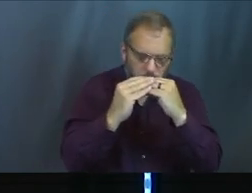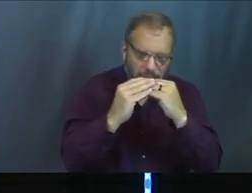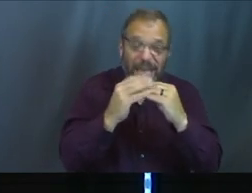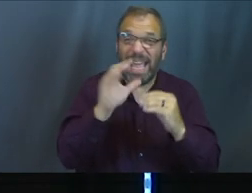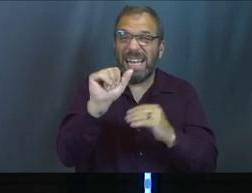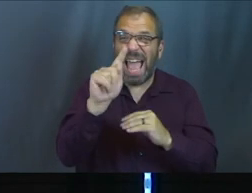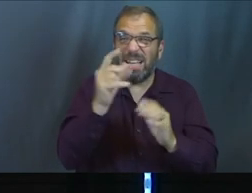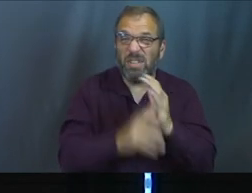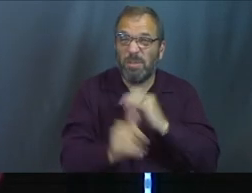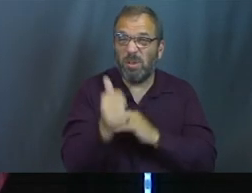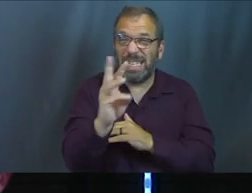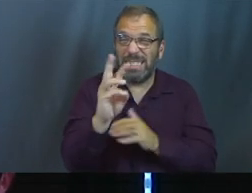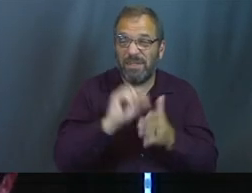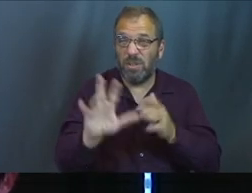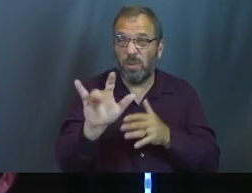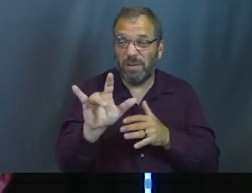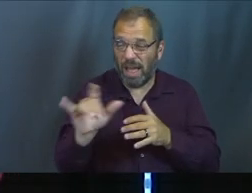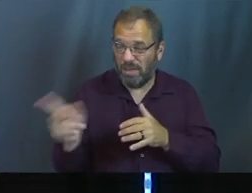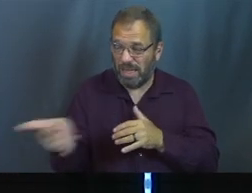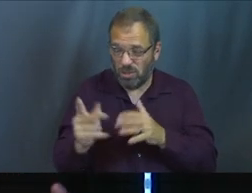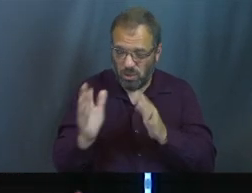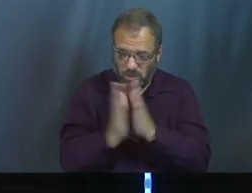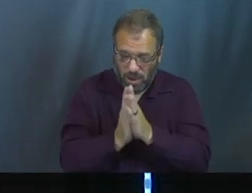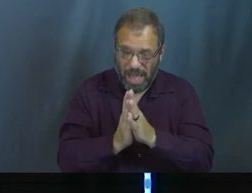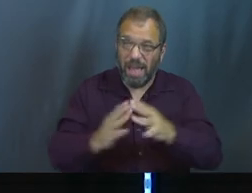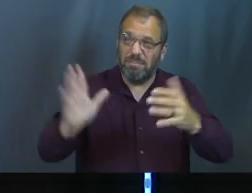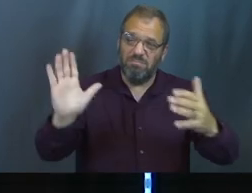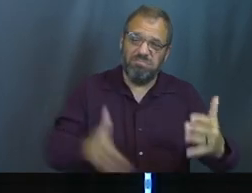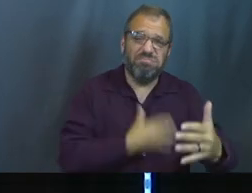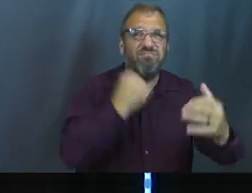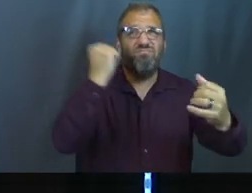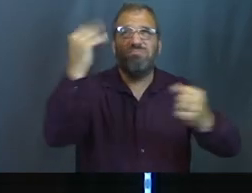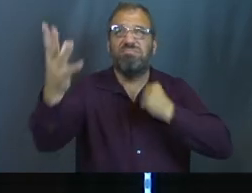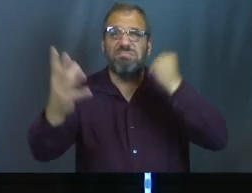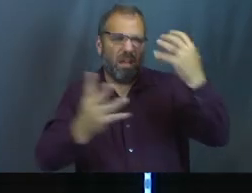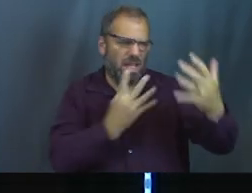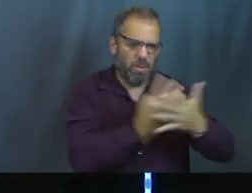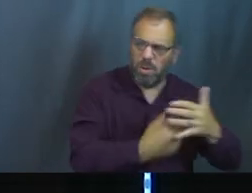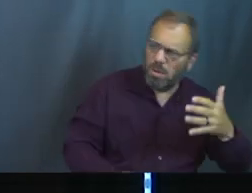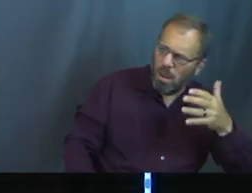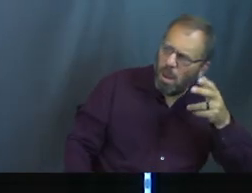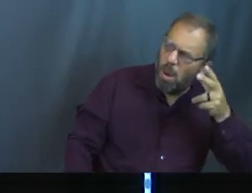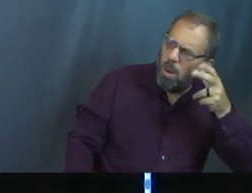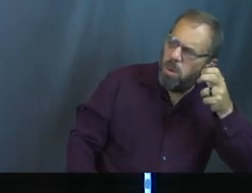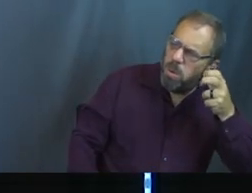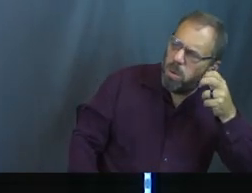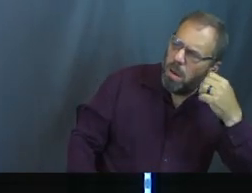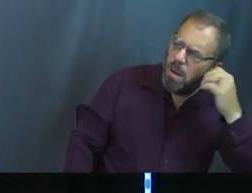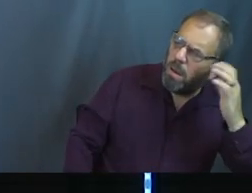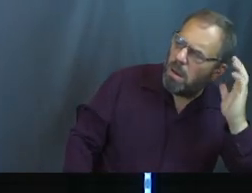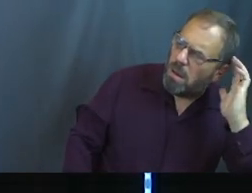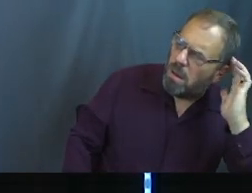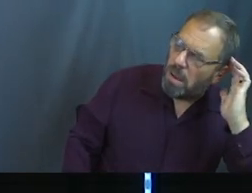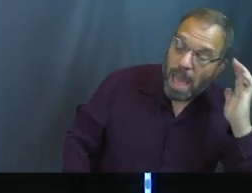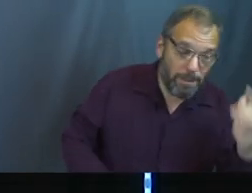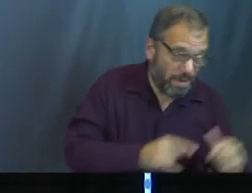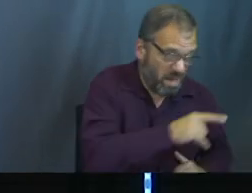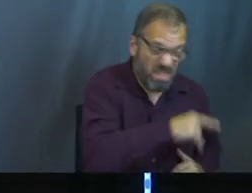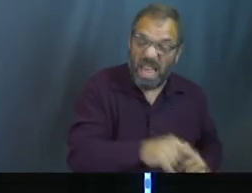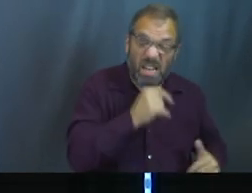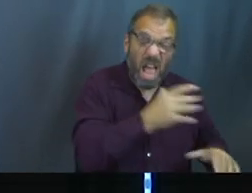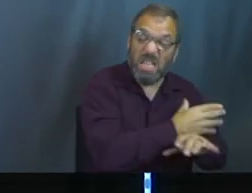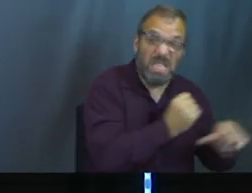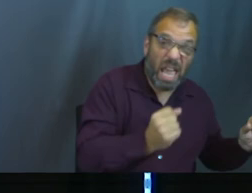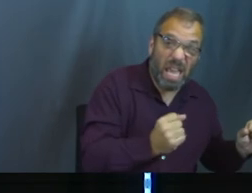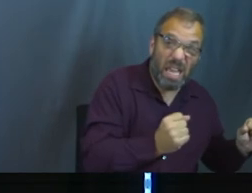25, 26, about midnight, Paul and Silas were praying and singing hymns to God. And the other prisoners were listening to them. Other people who might not have a relationship with